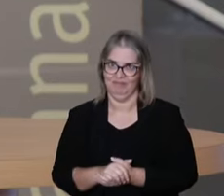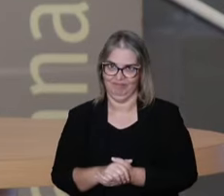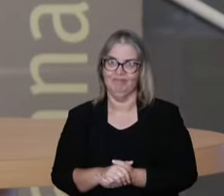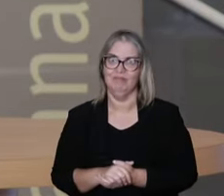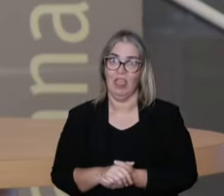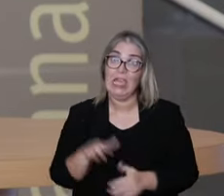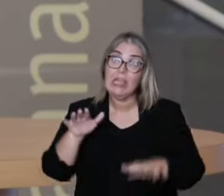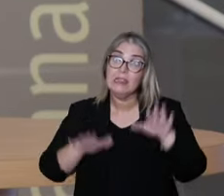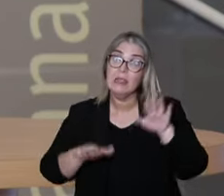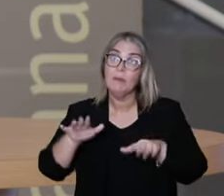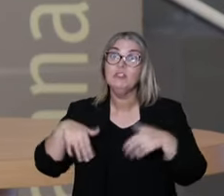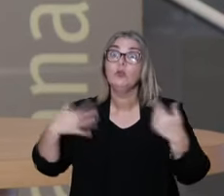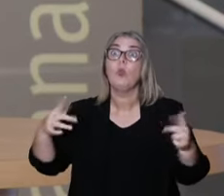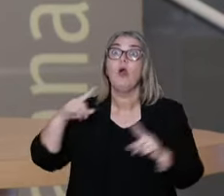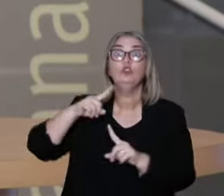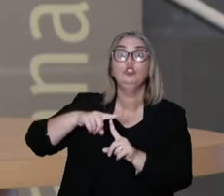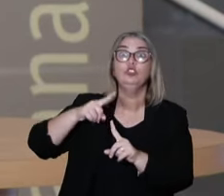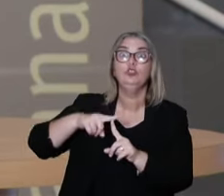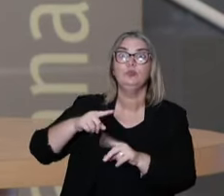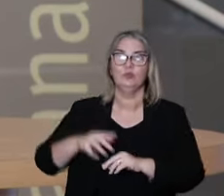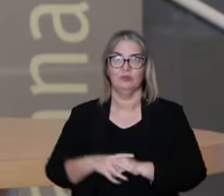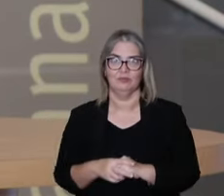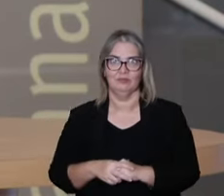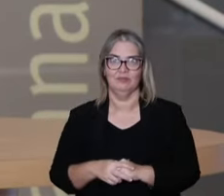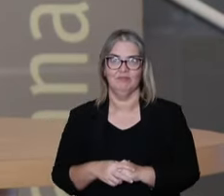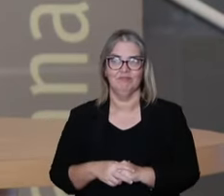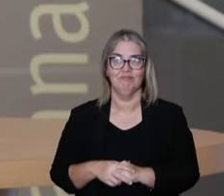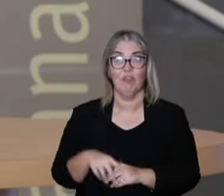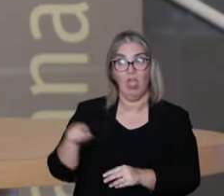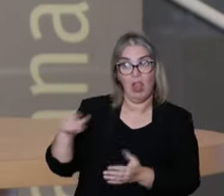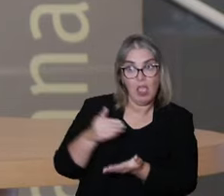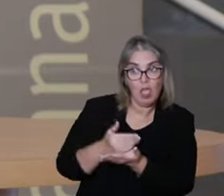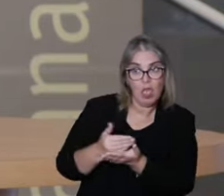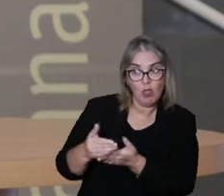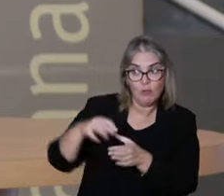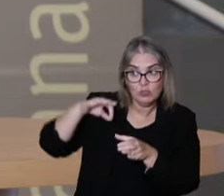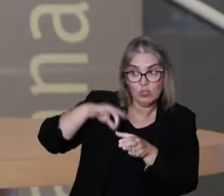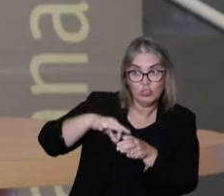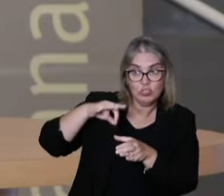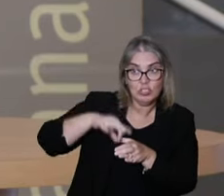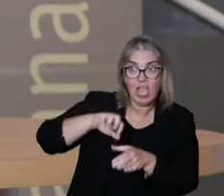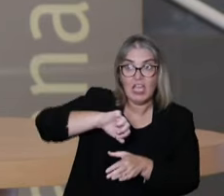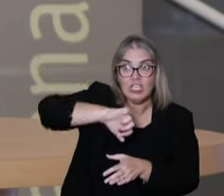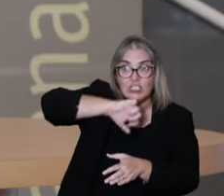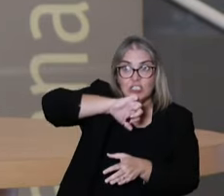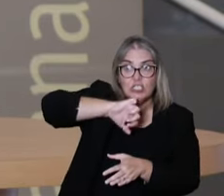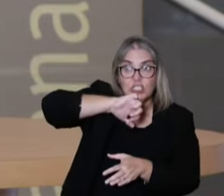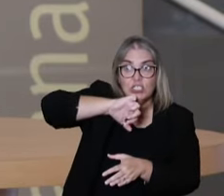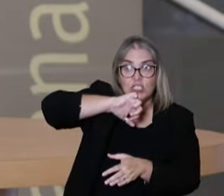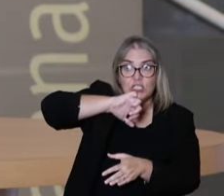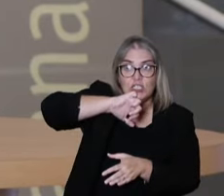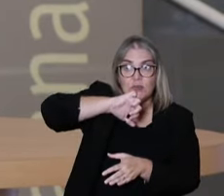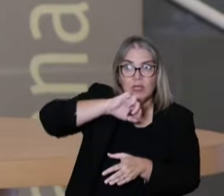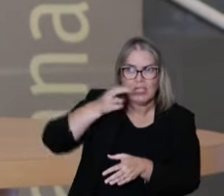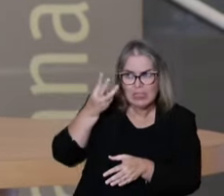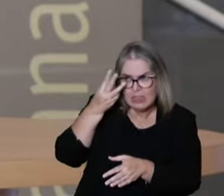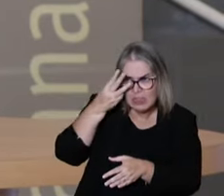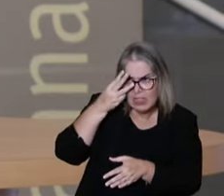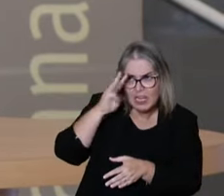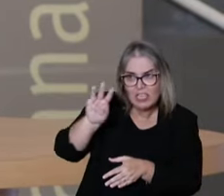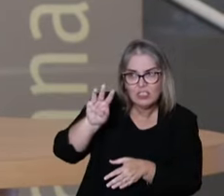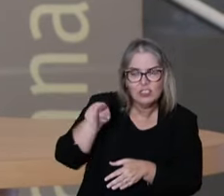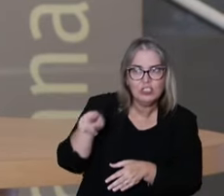For the Chinese medicine, there are different diagnoses that are going to change really quick. Some days it's